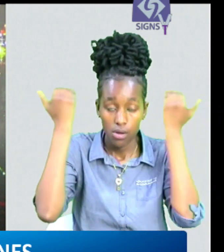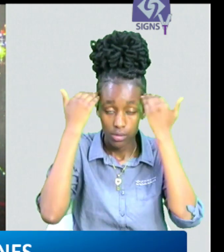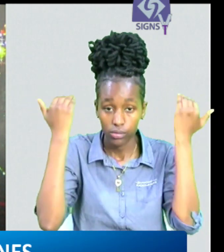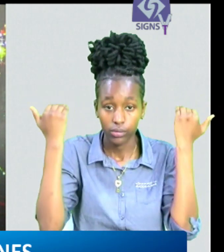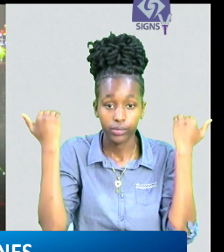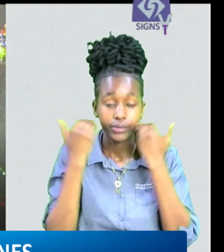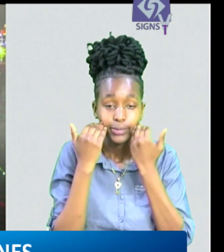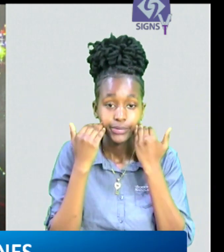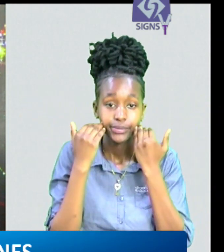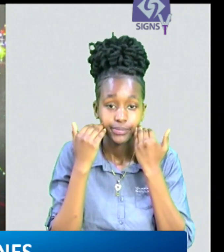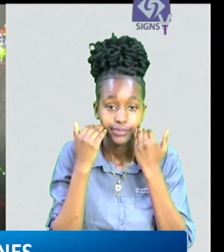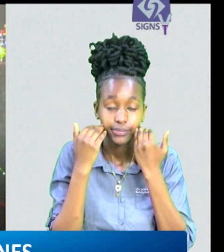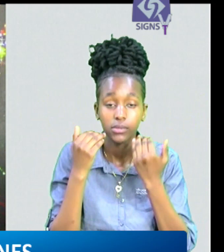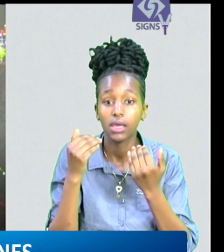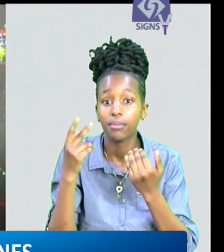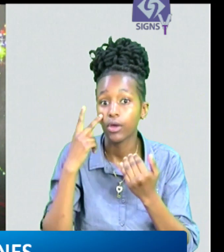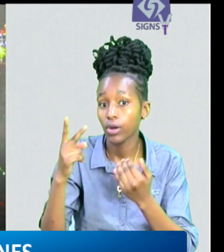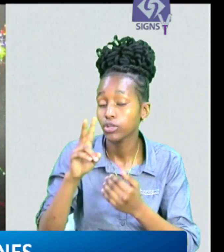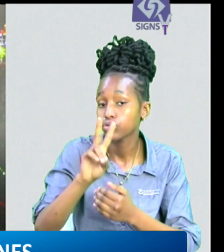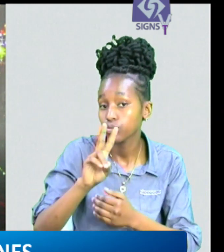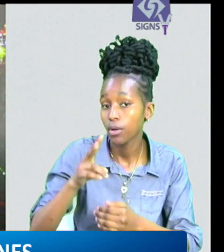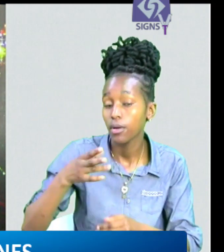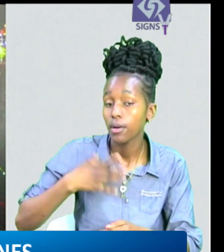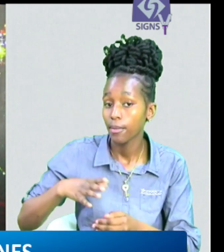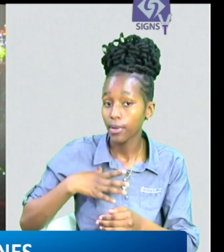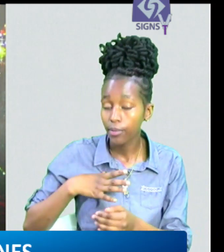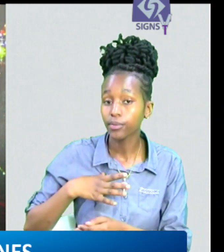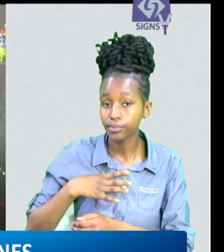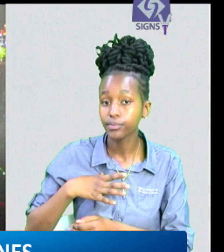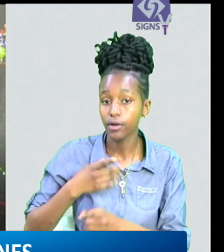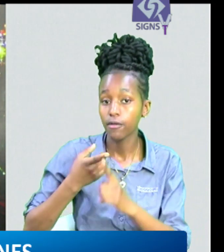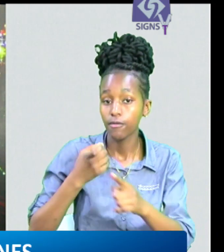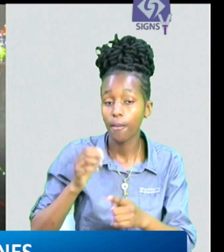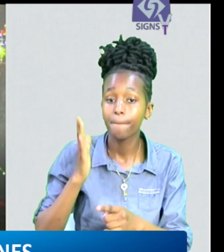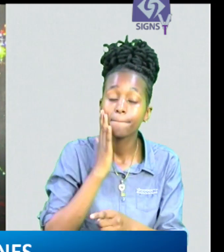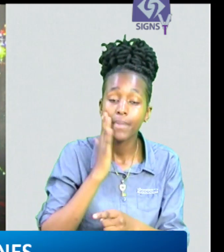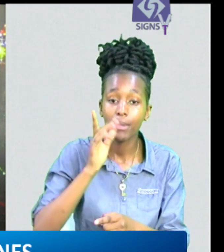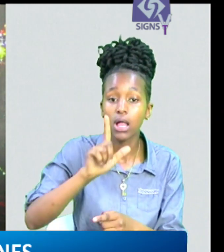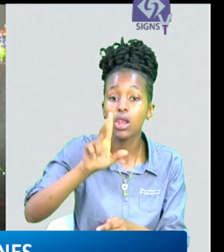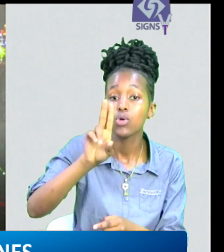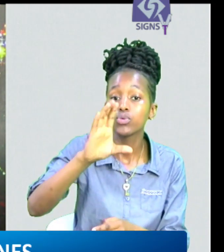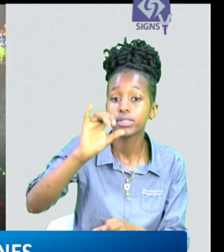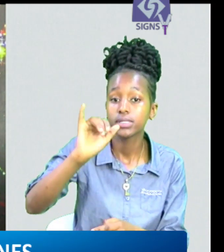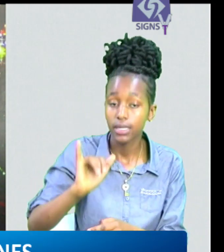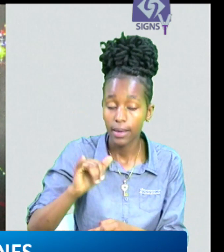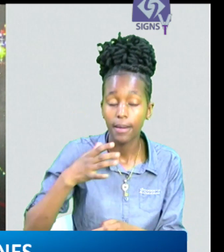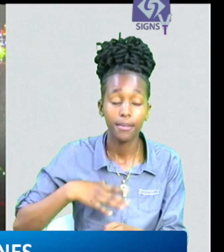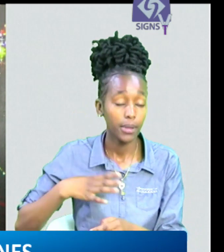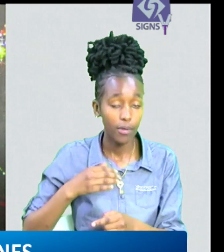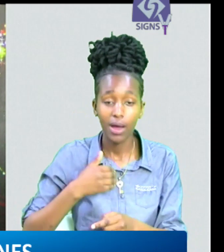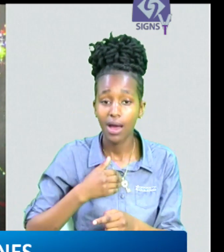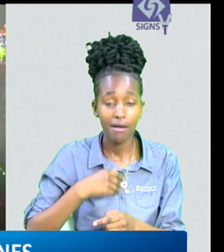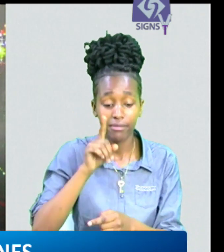and away from that now to court finds two former mama lucy hospital workers are guilty of selling